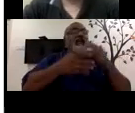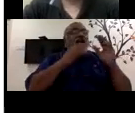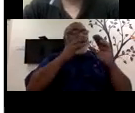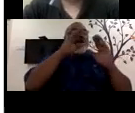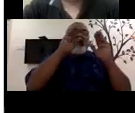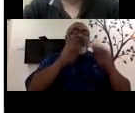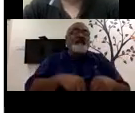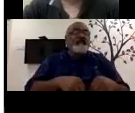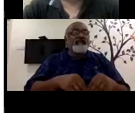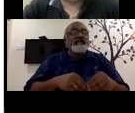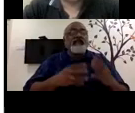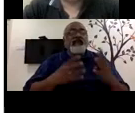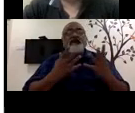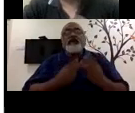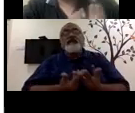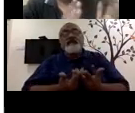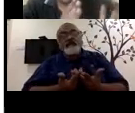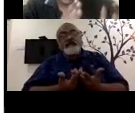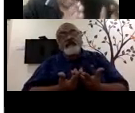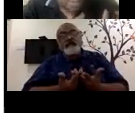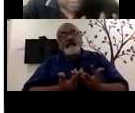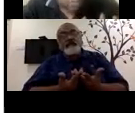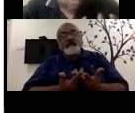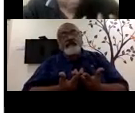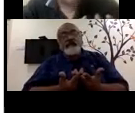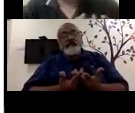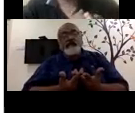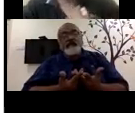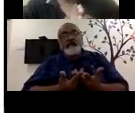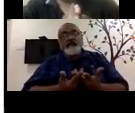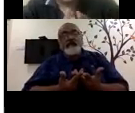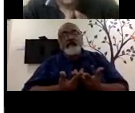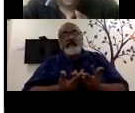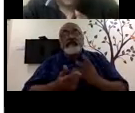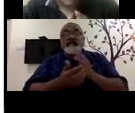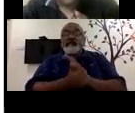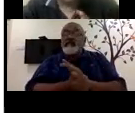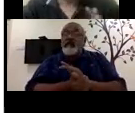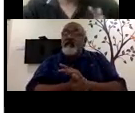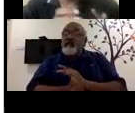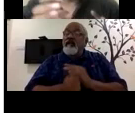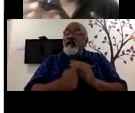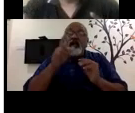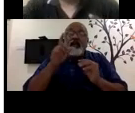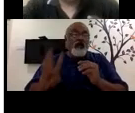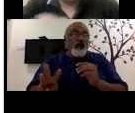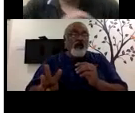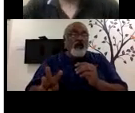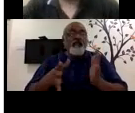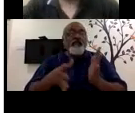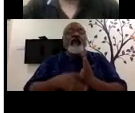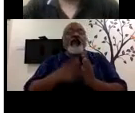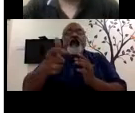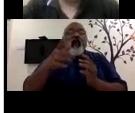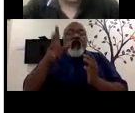So they're, like we discussed earlier, your skill is low. The wage is going to be low. Um, naturally,